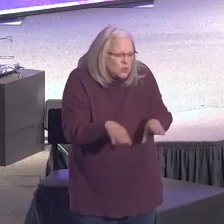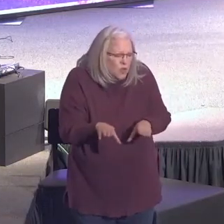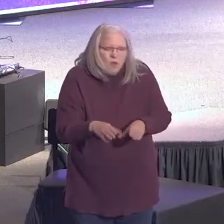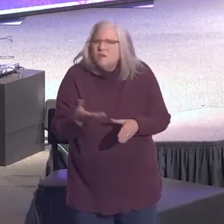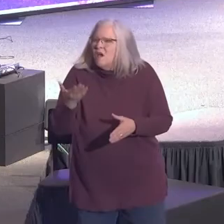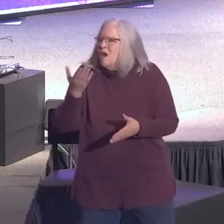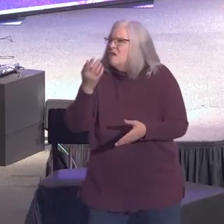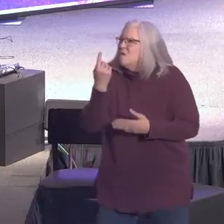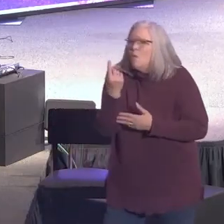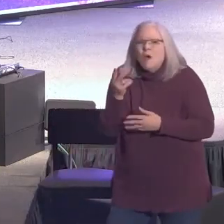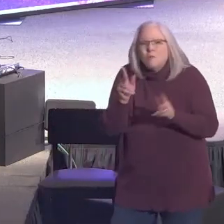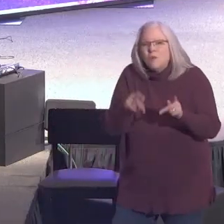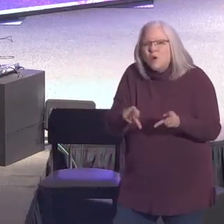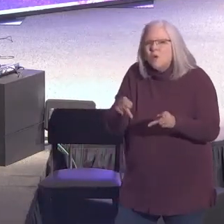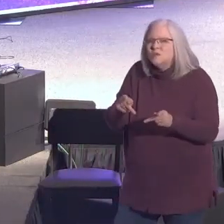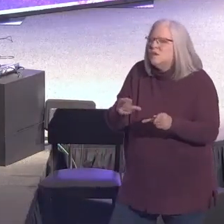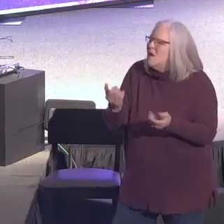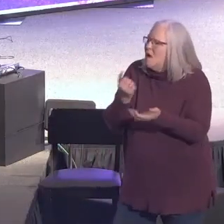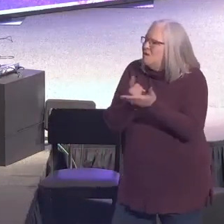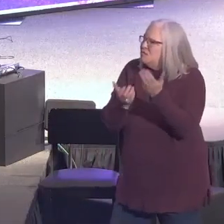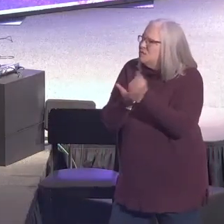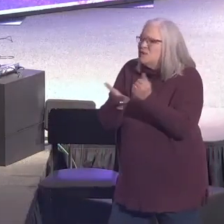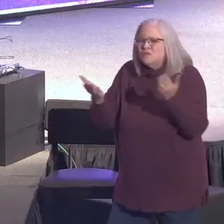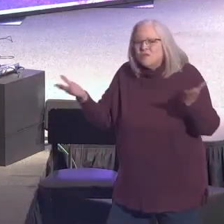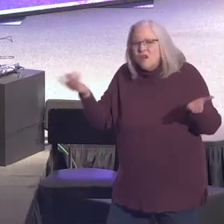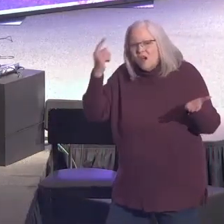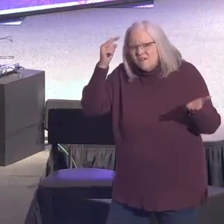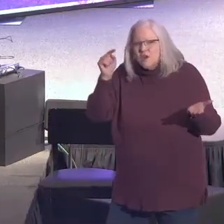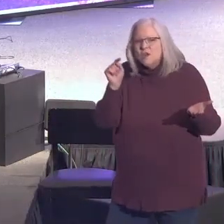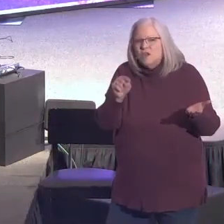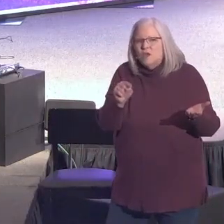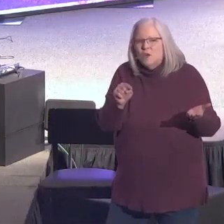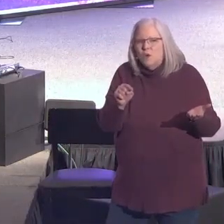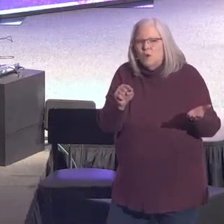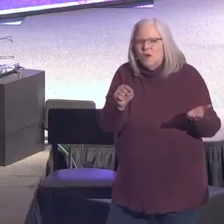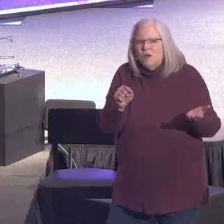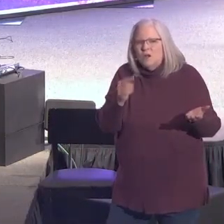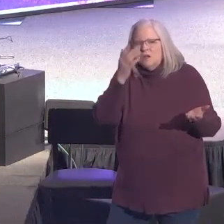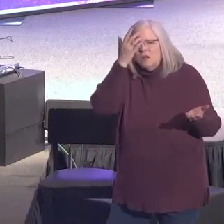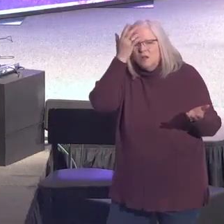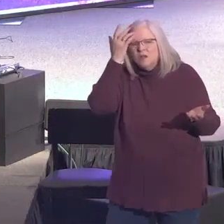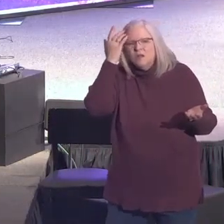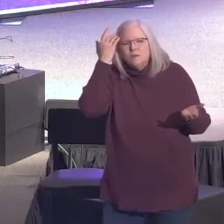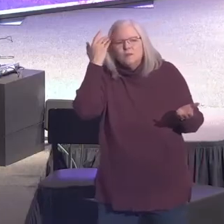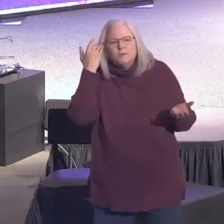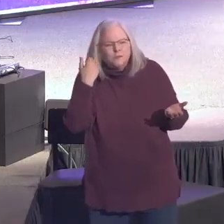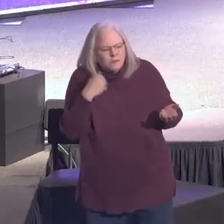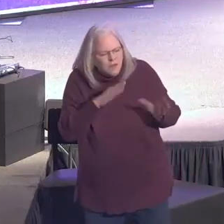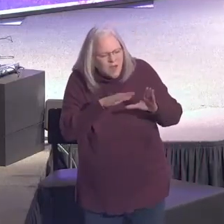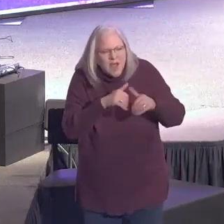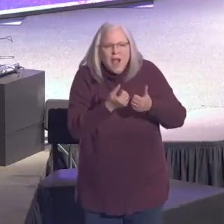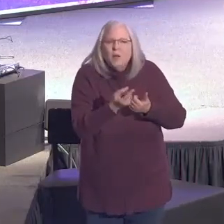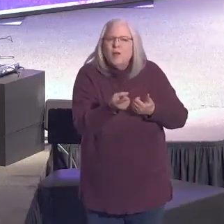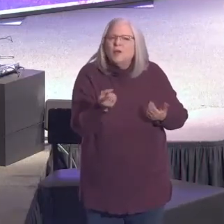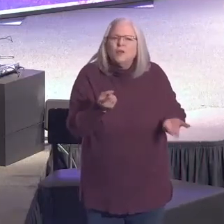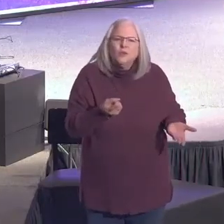hung upon the cross? It's one thing for me to read it, for other people to experience it. How about you?